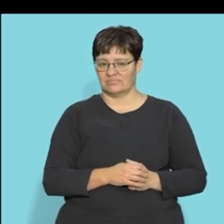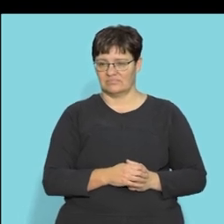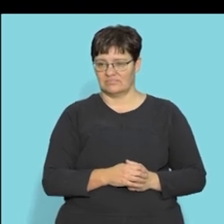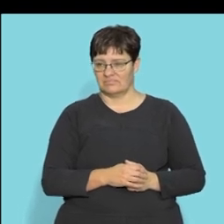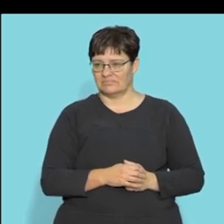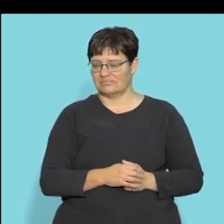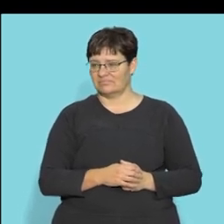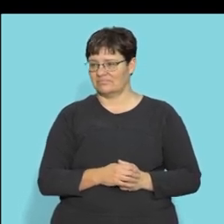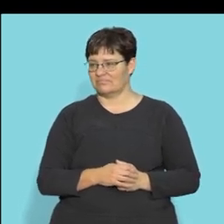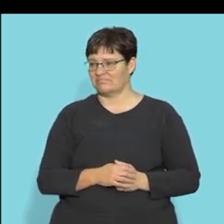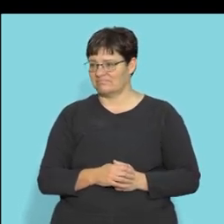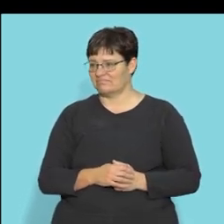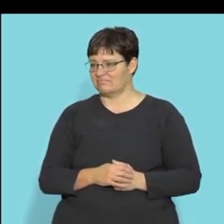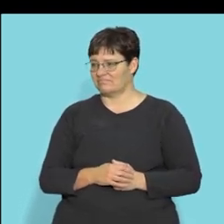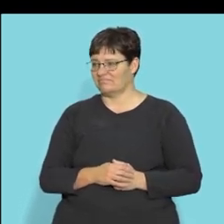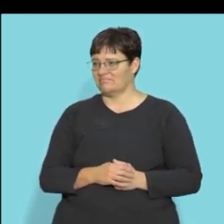what have i done